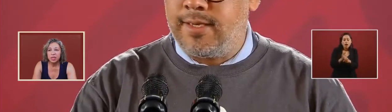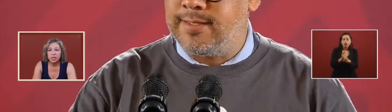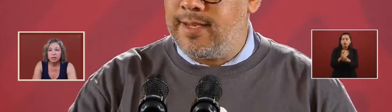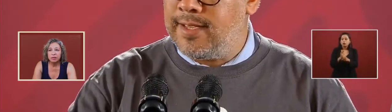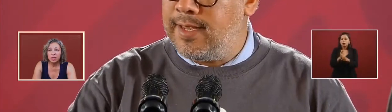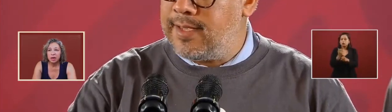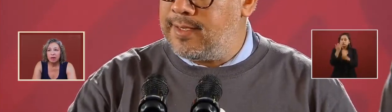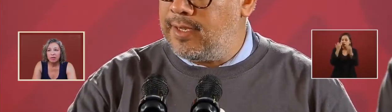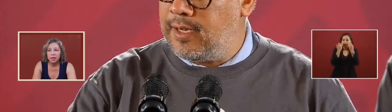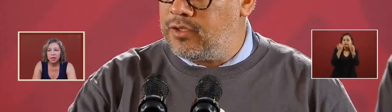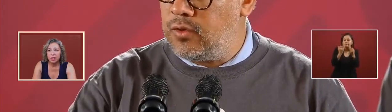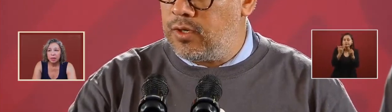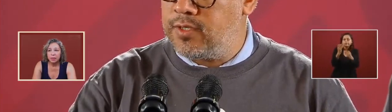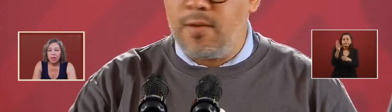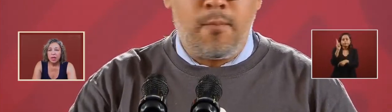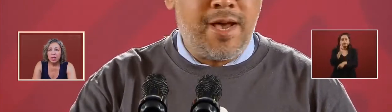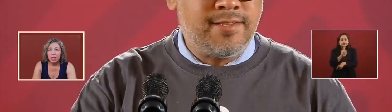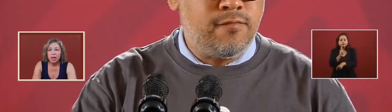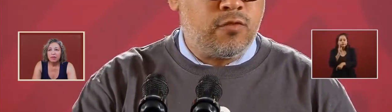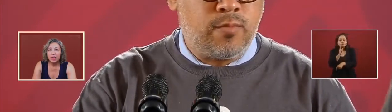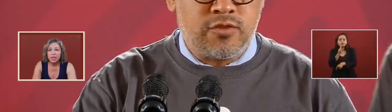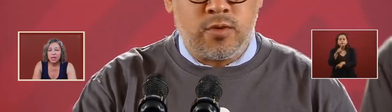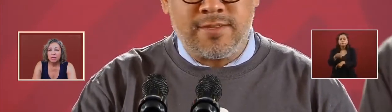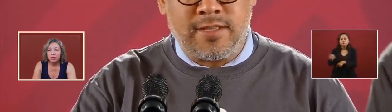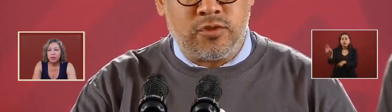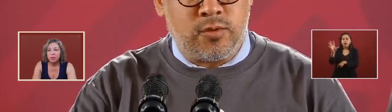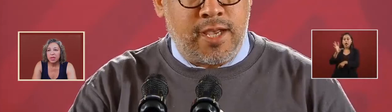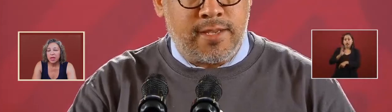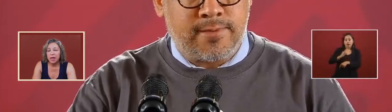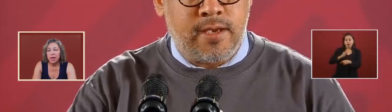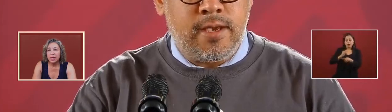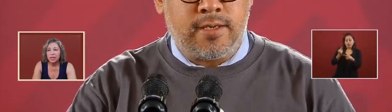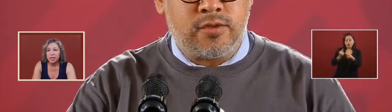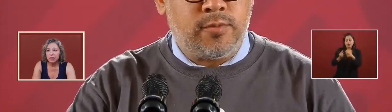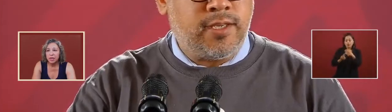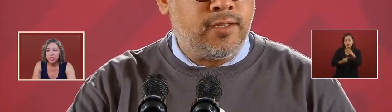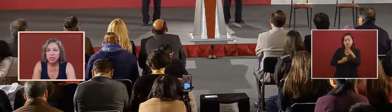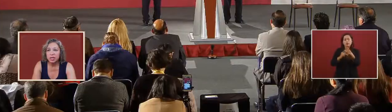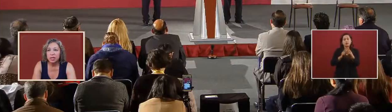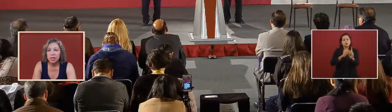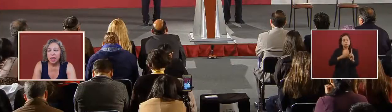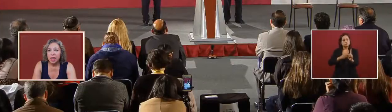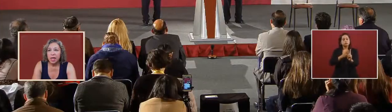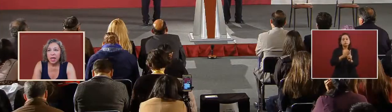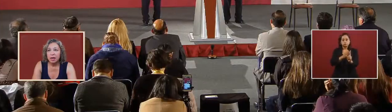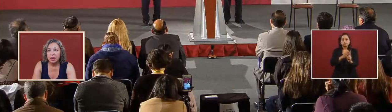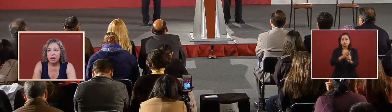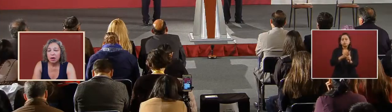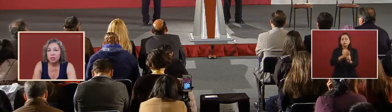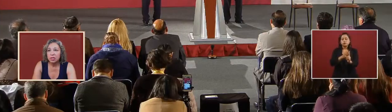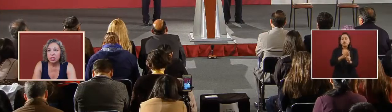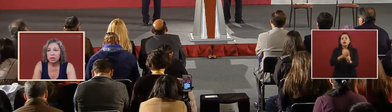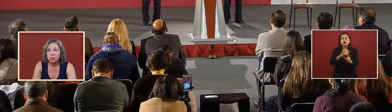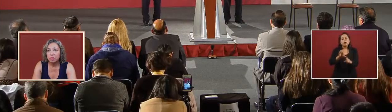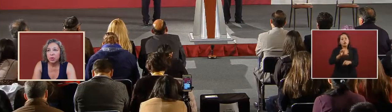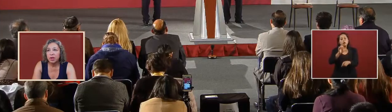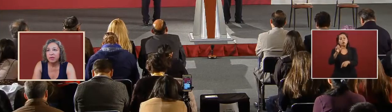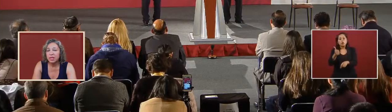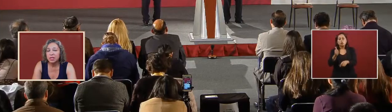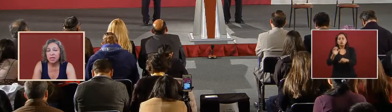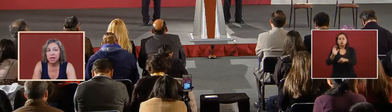initiatives of the evidence that comes from the uh declarations and also